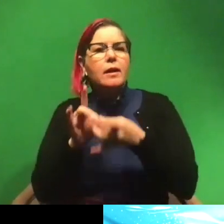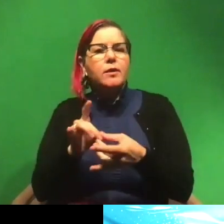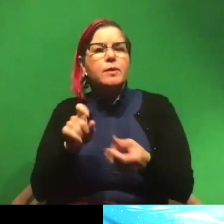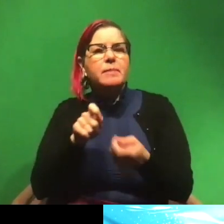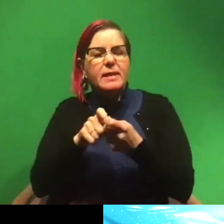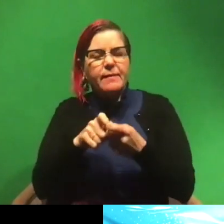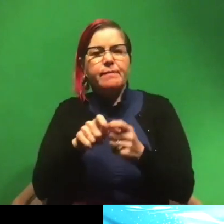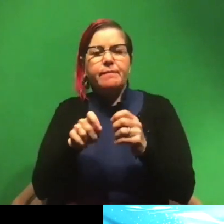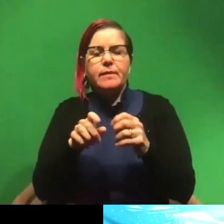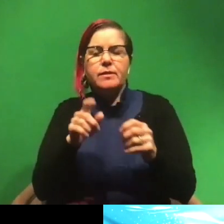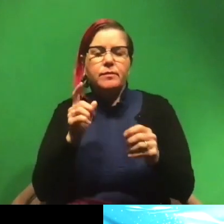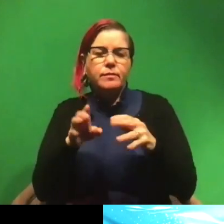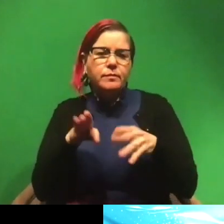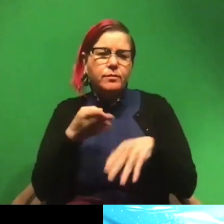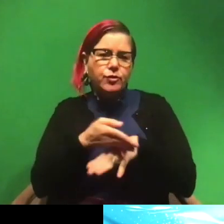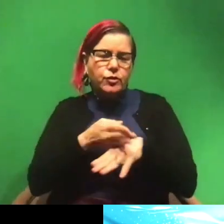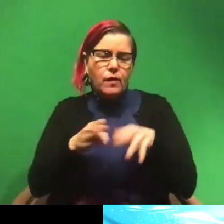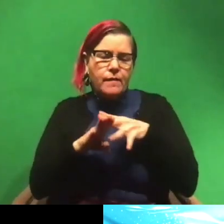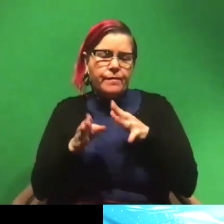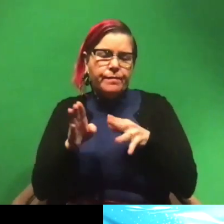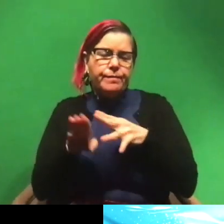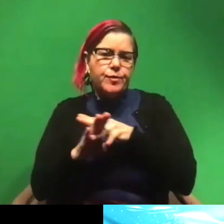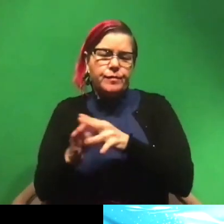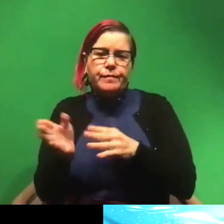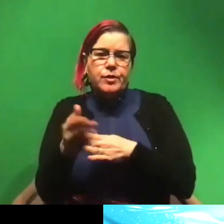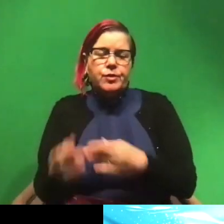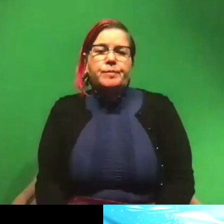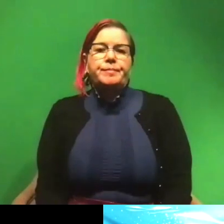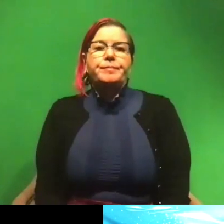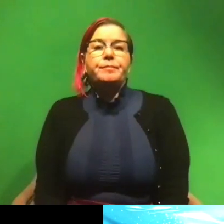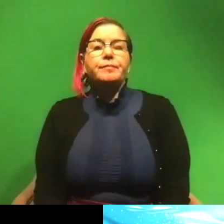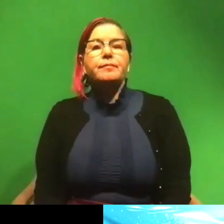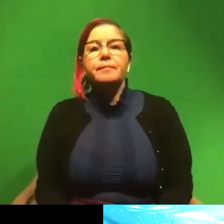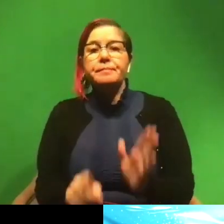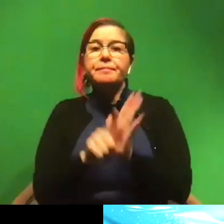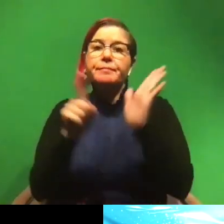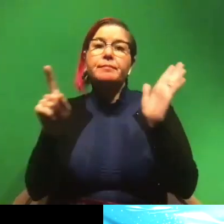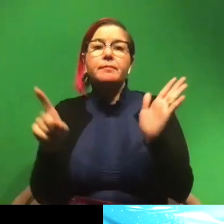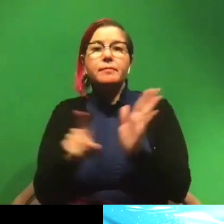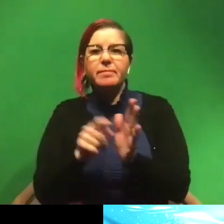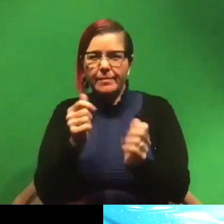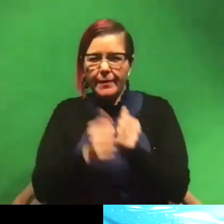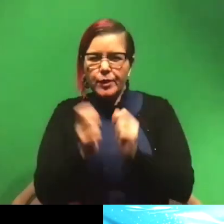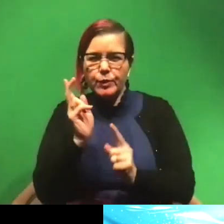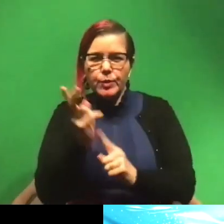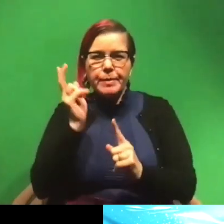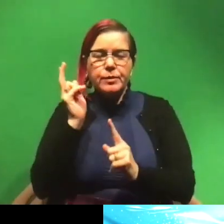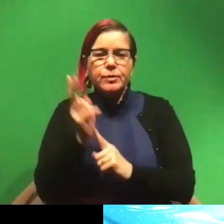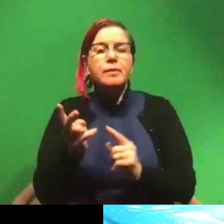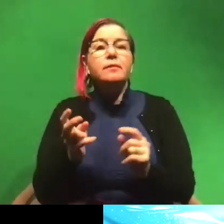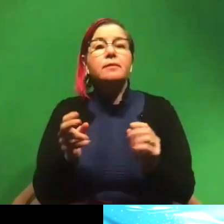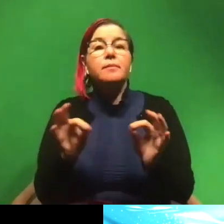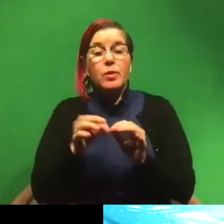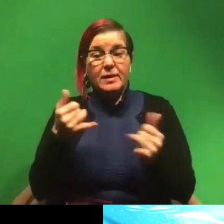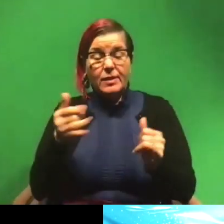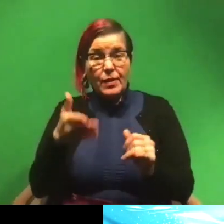specific sawfish. And then it pings every two minutes or so. So as long as it's there, it'll keep